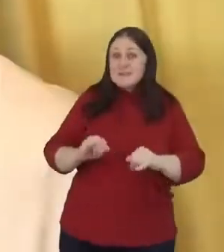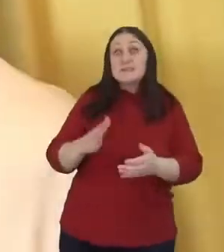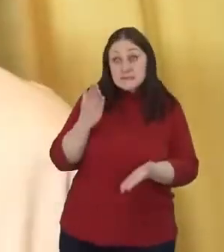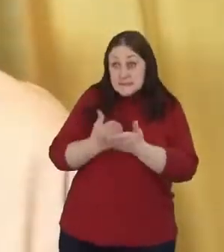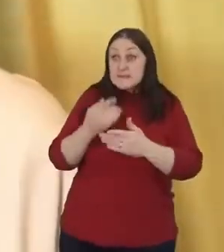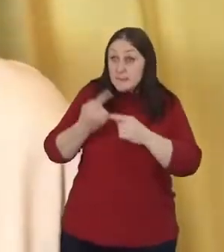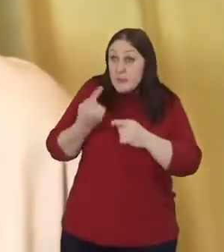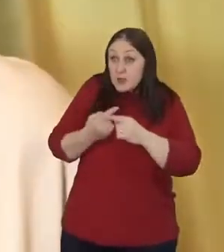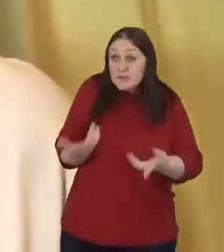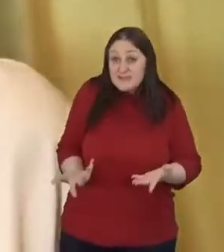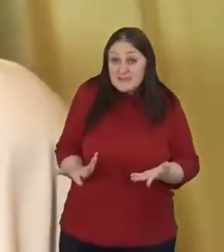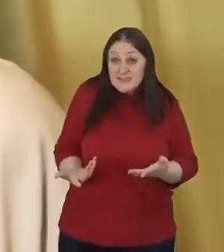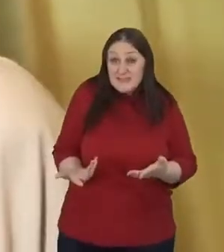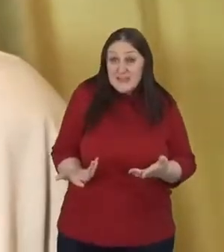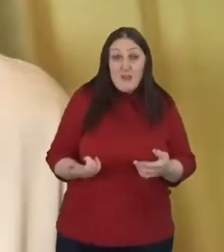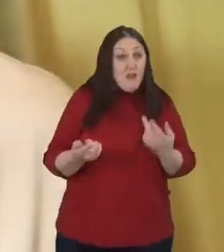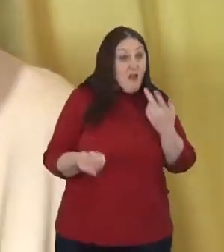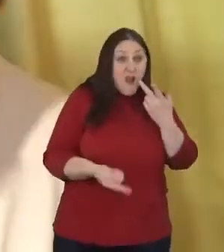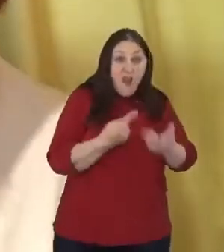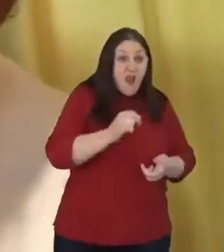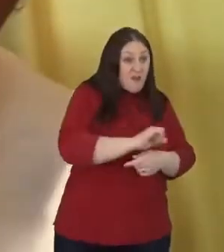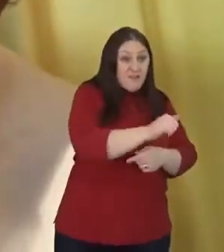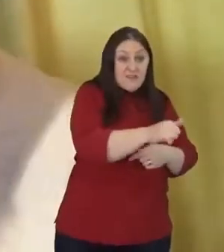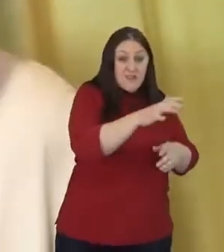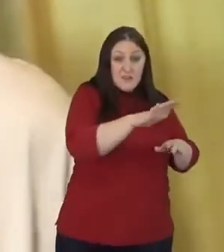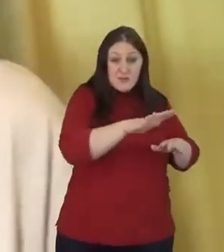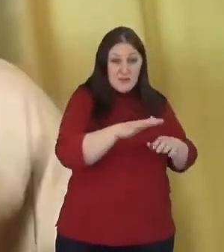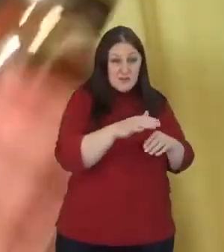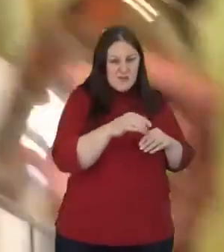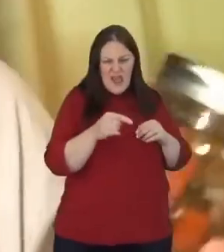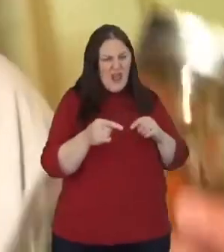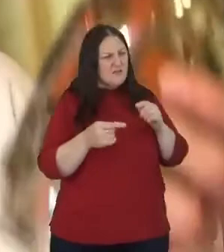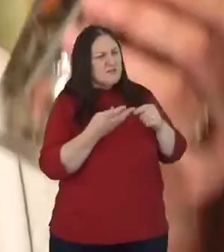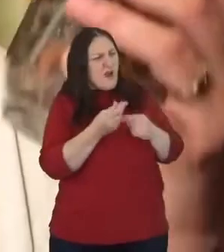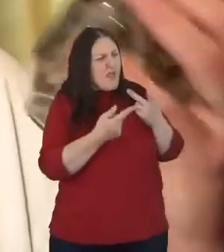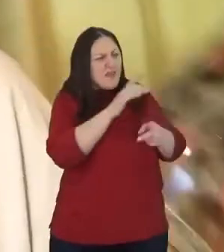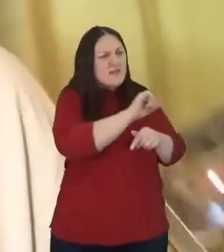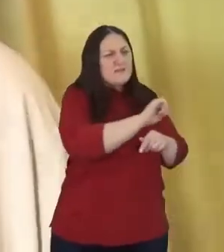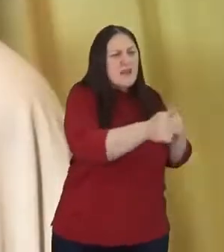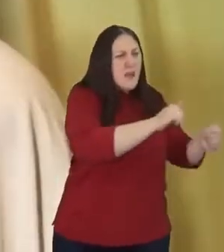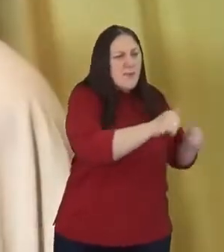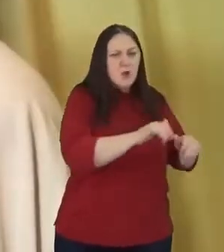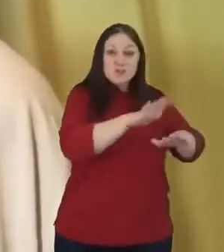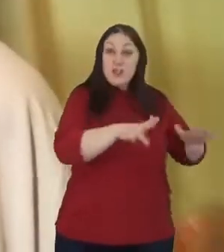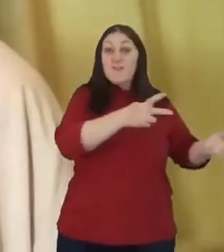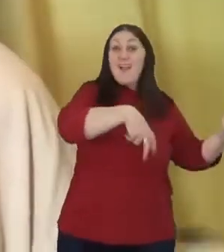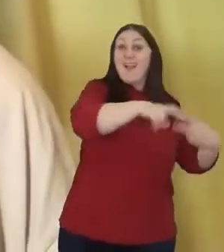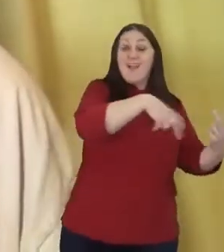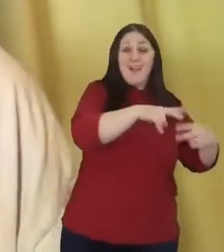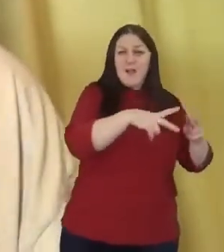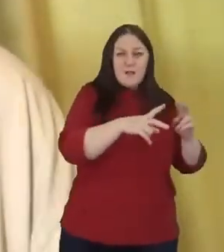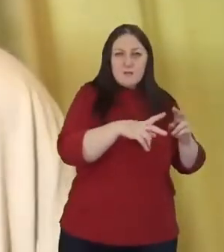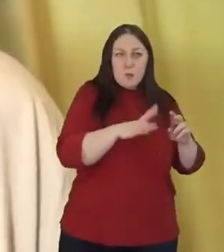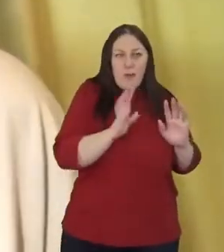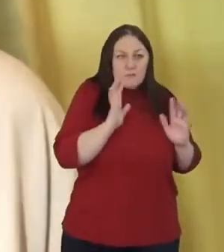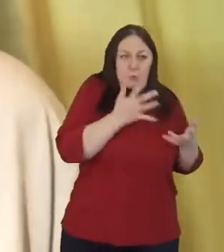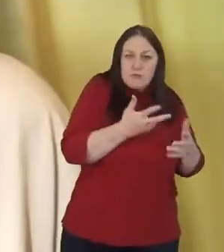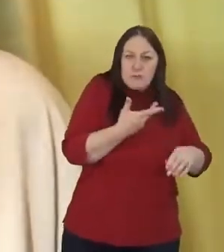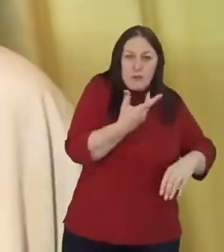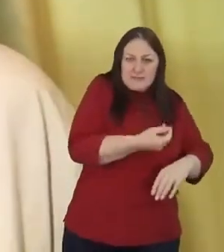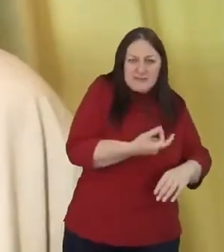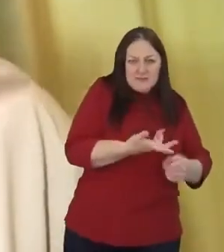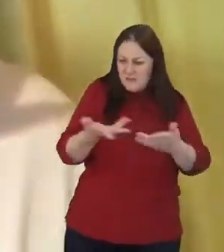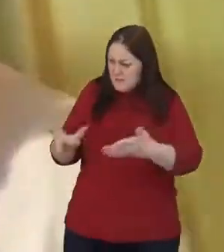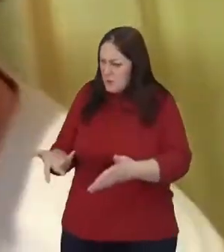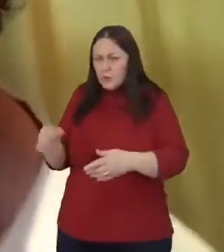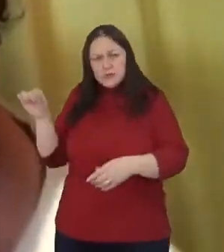You don't have kids in other neighborhoods that are tripping over needles and we shouldn't either. We need to see a thousand lives lost every year to, to